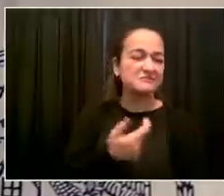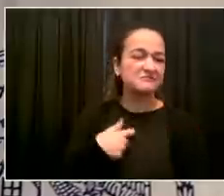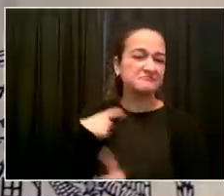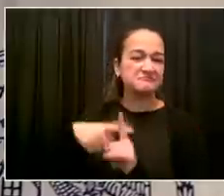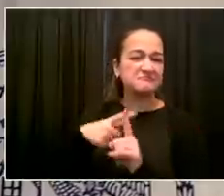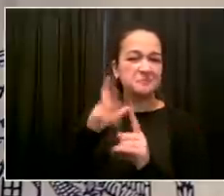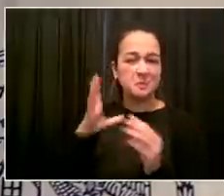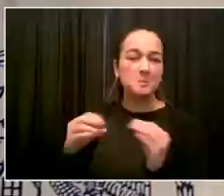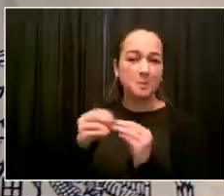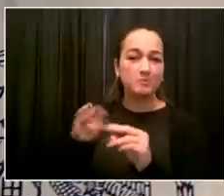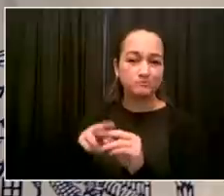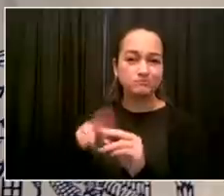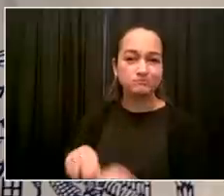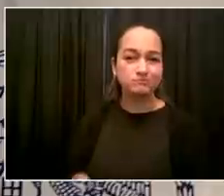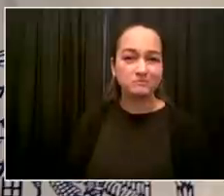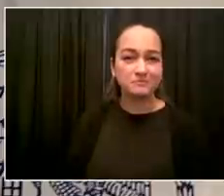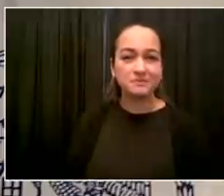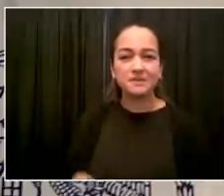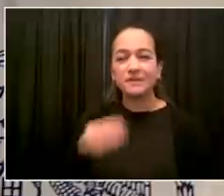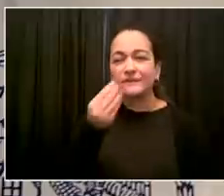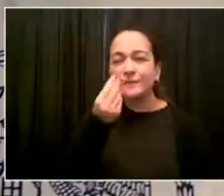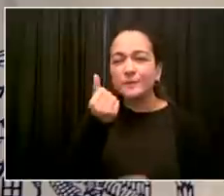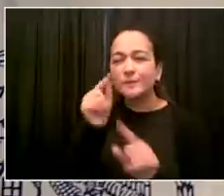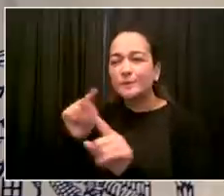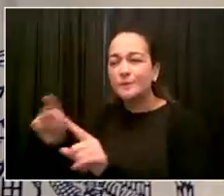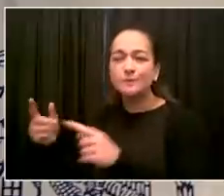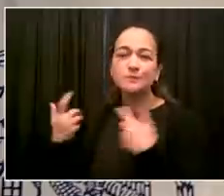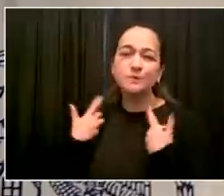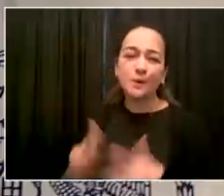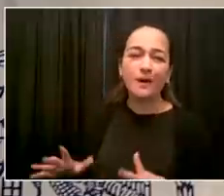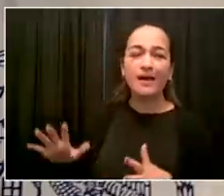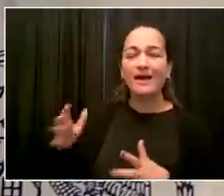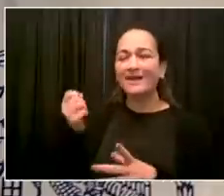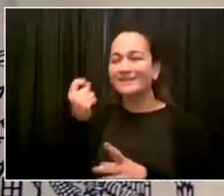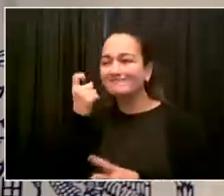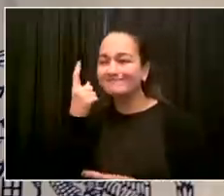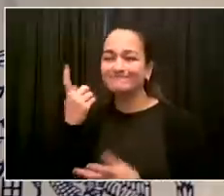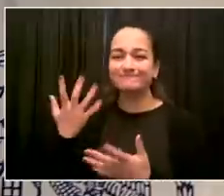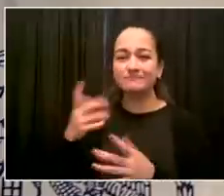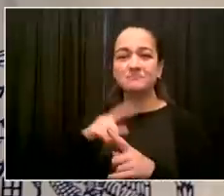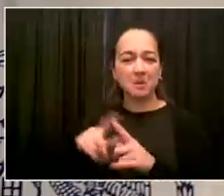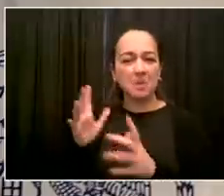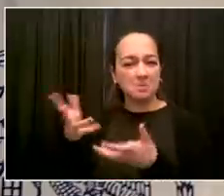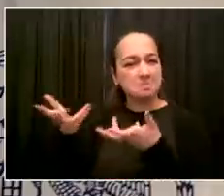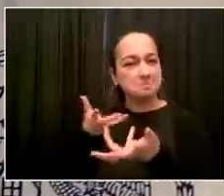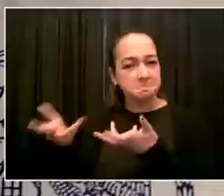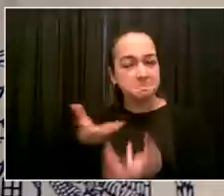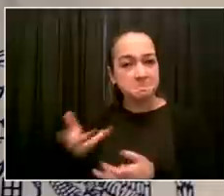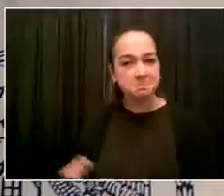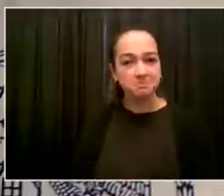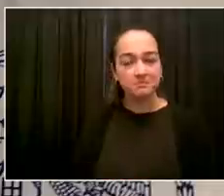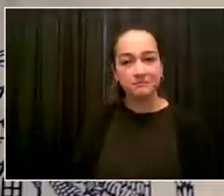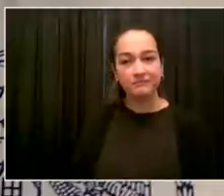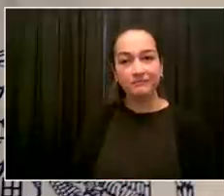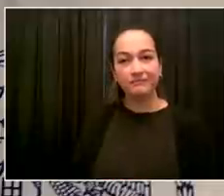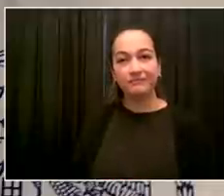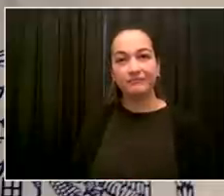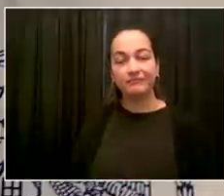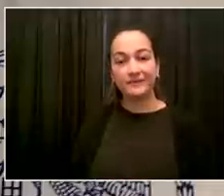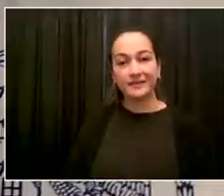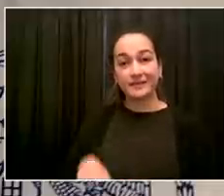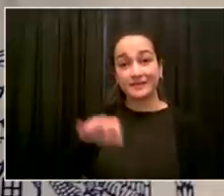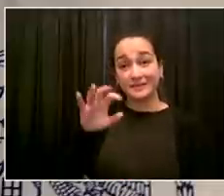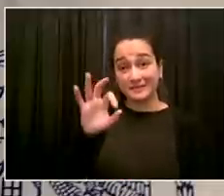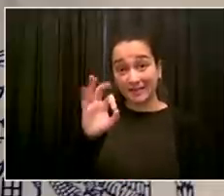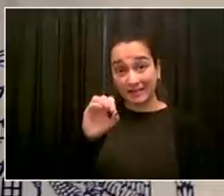unquestionably. But I want to affirm, when you're at that level of vaccination, good organizations, good leaders like Dr.